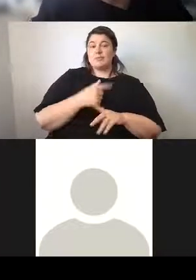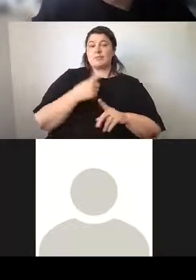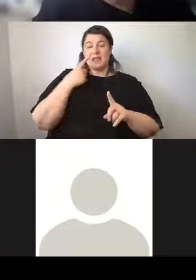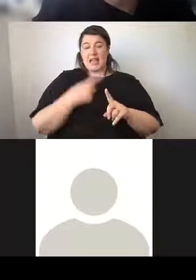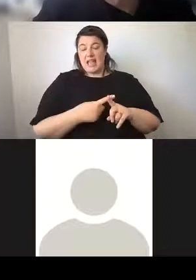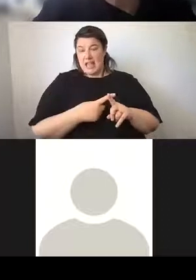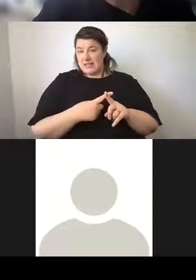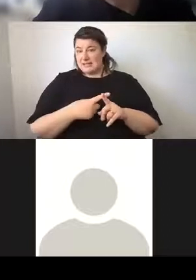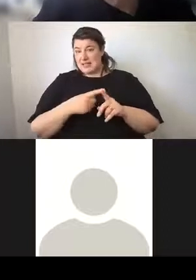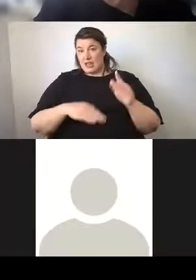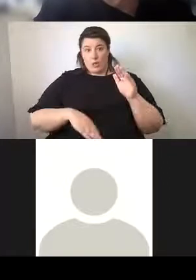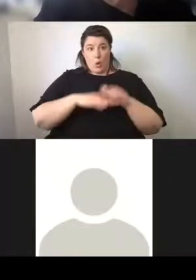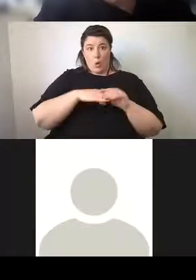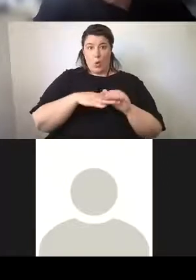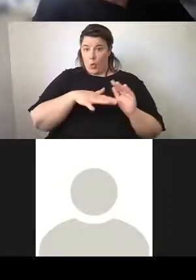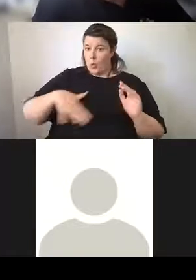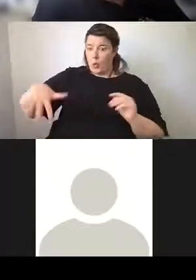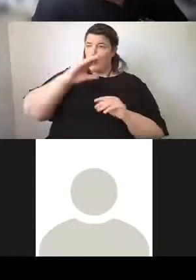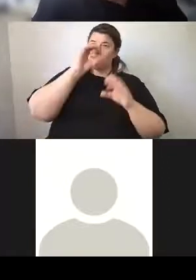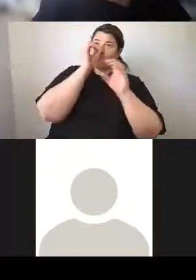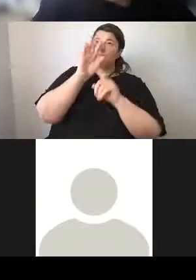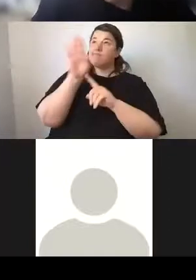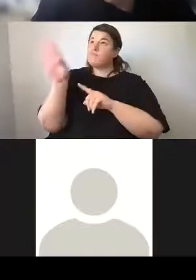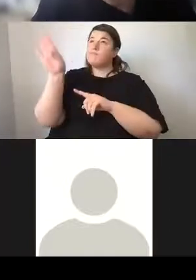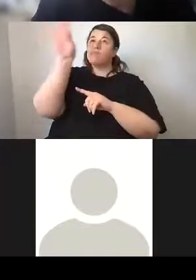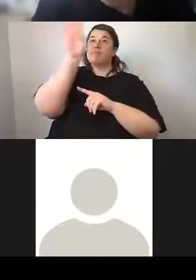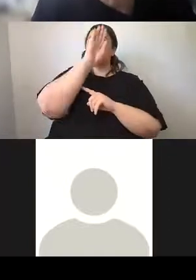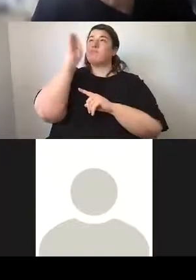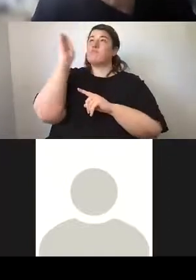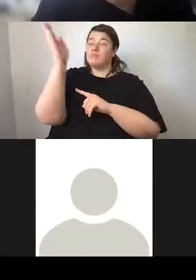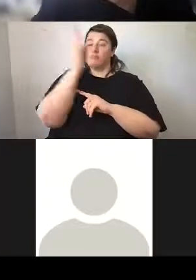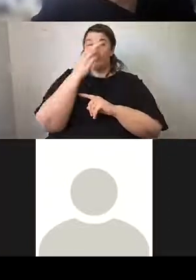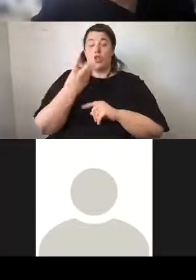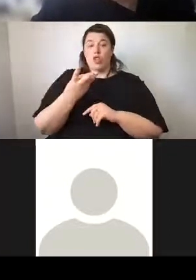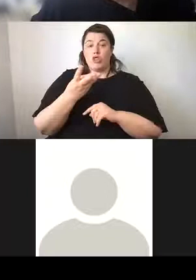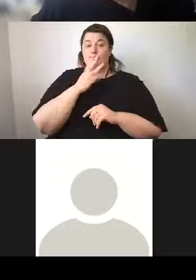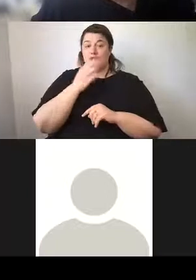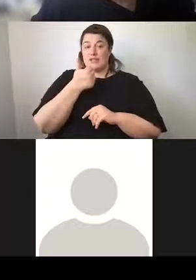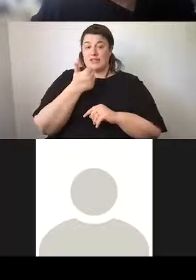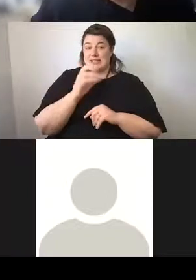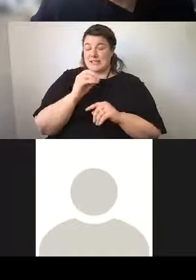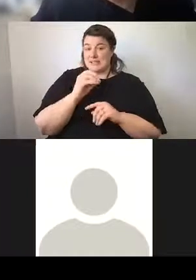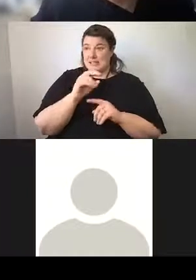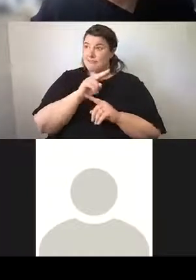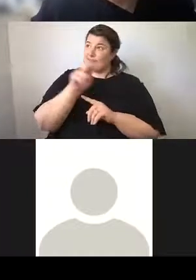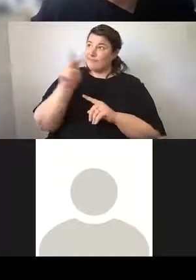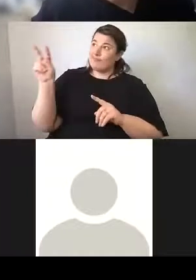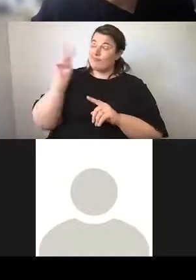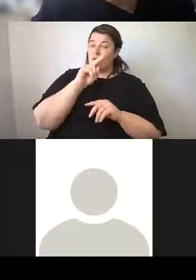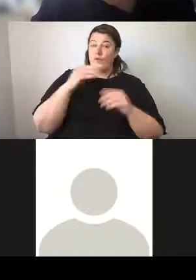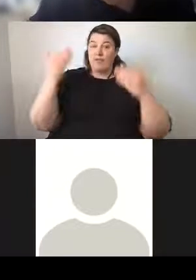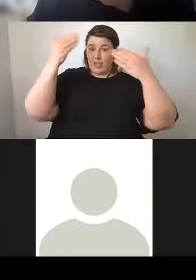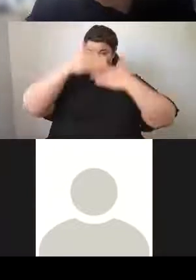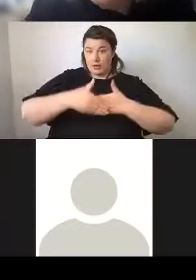so that for celestial mapping you get a 360 degree view of the night